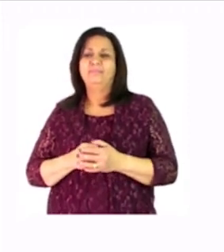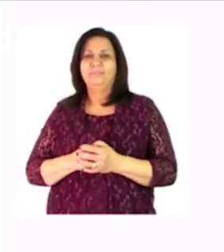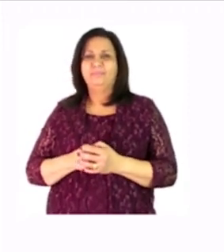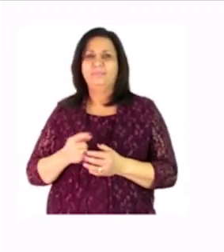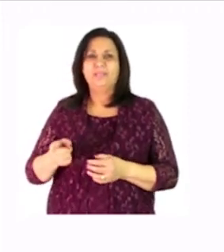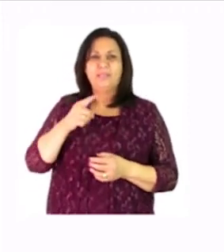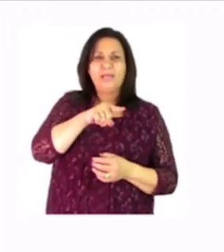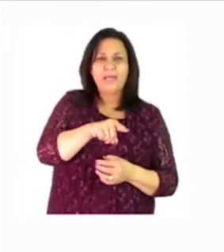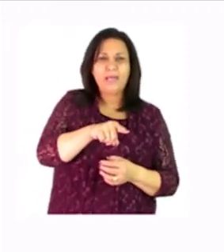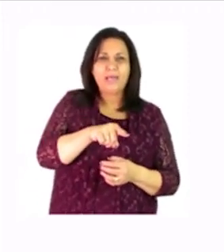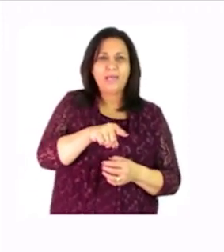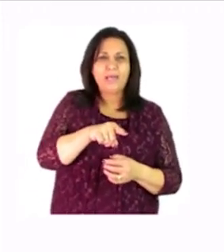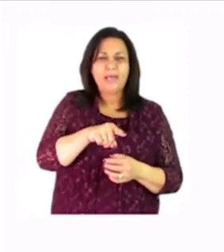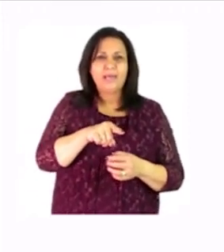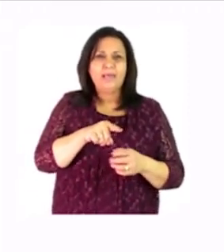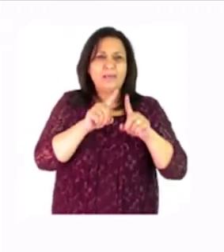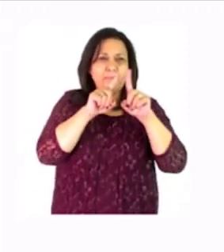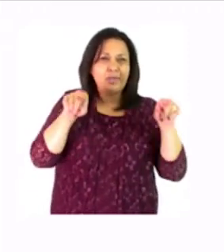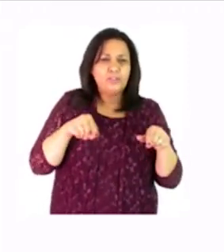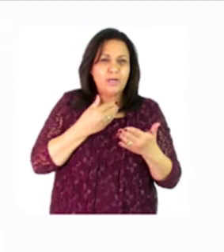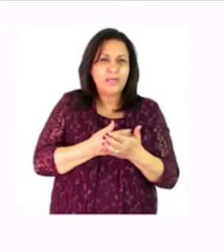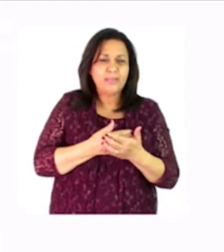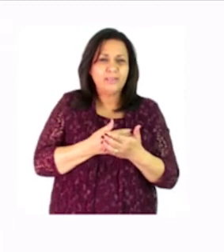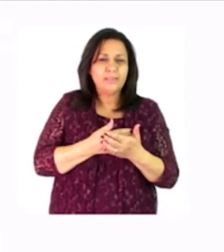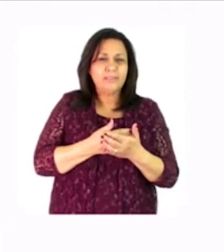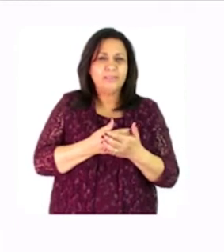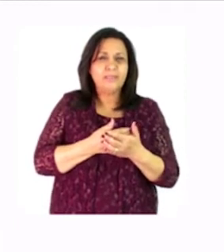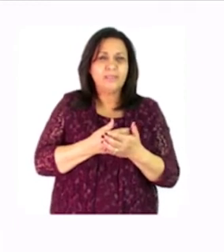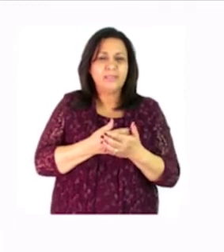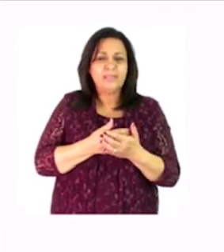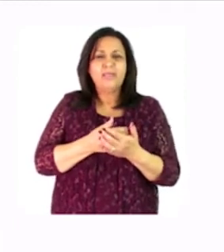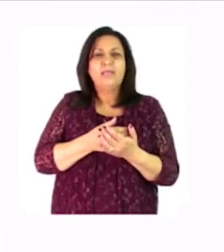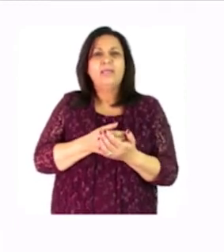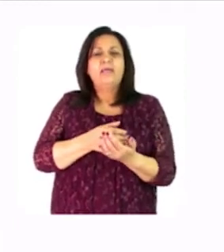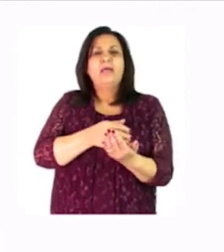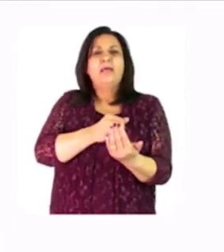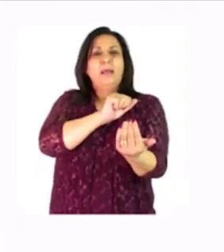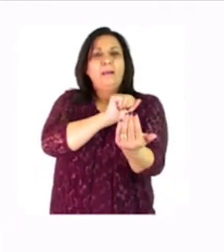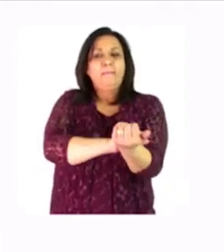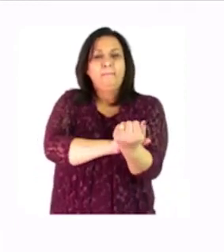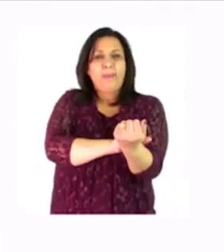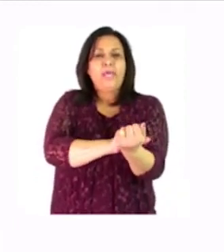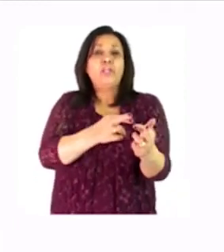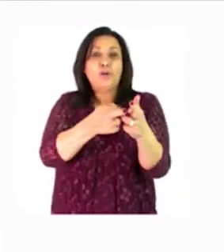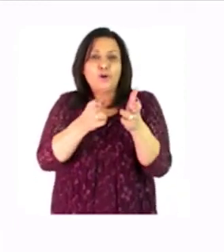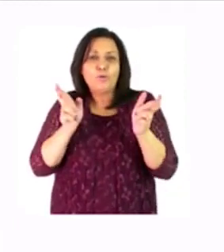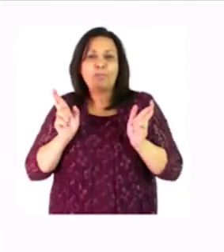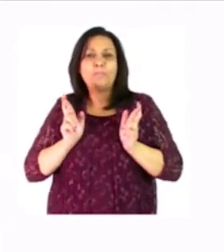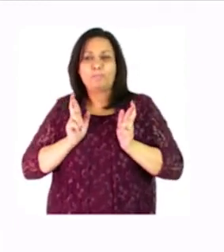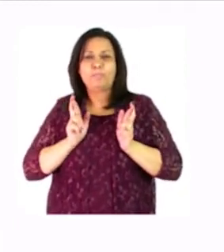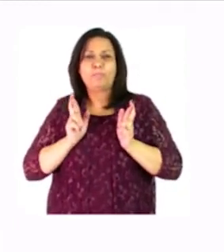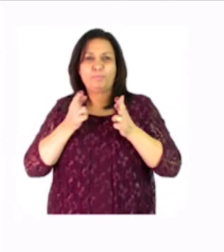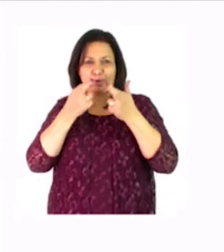picture just below that it is the little boy's bedroom and